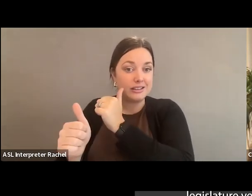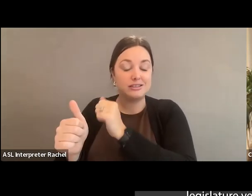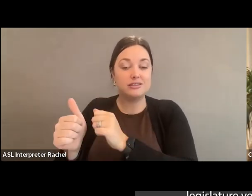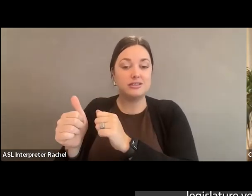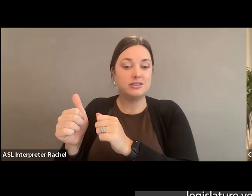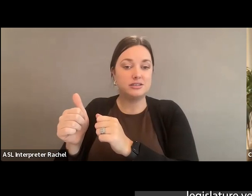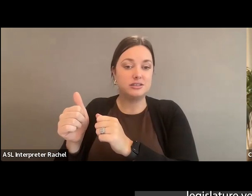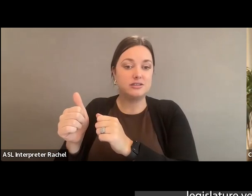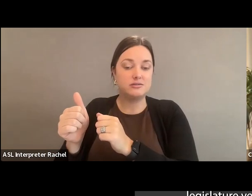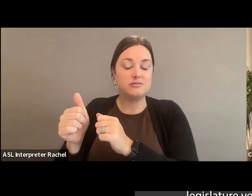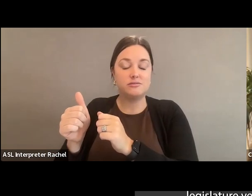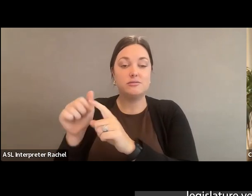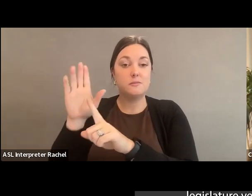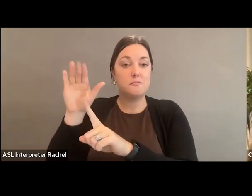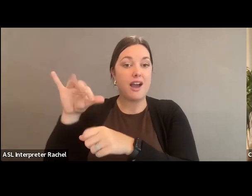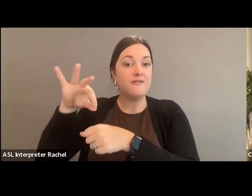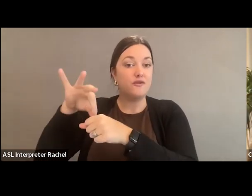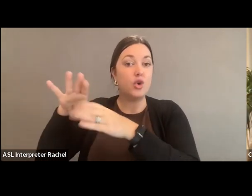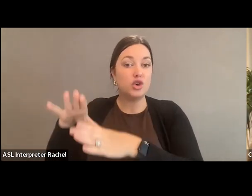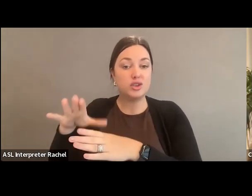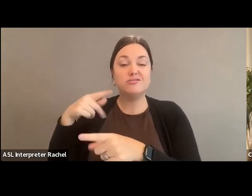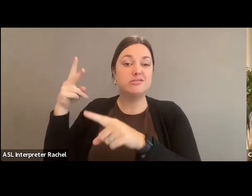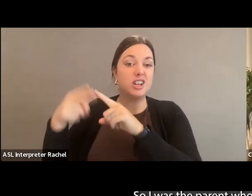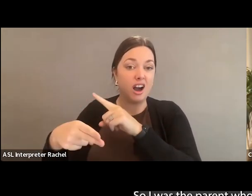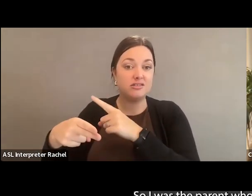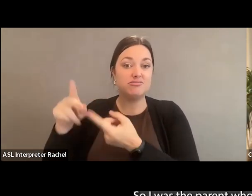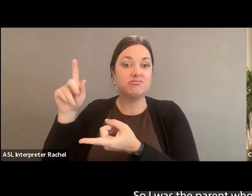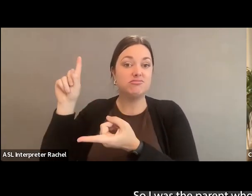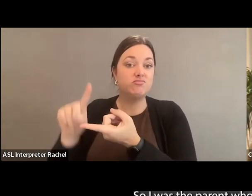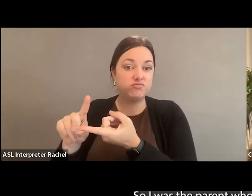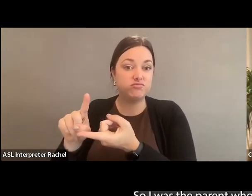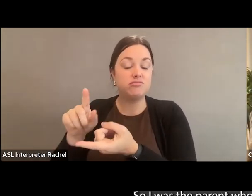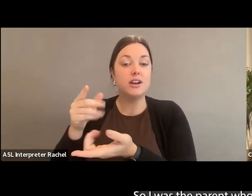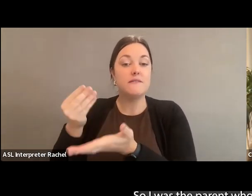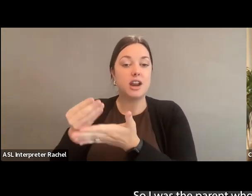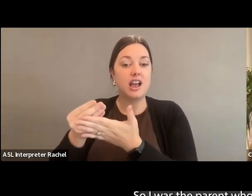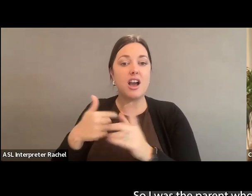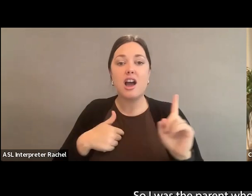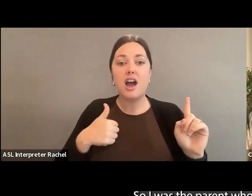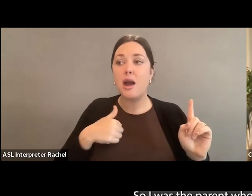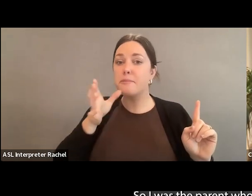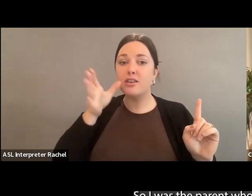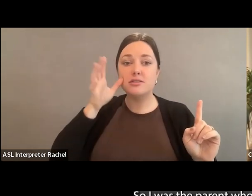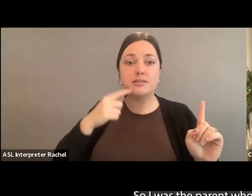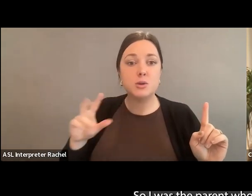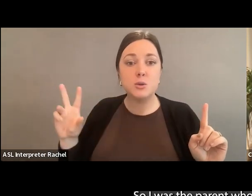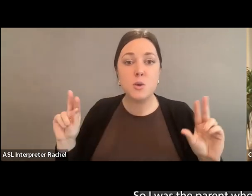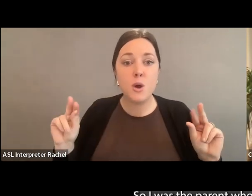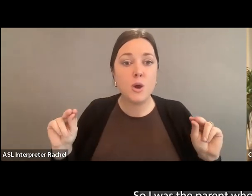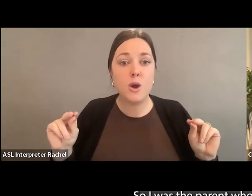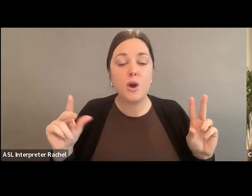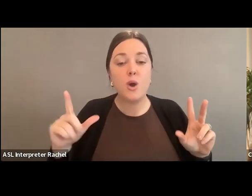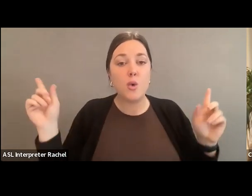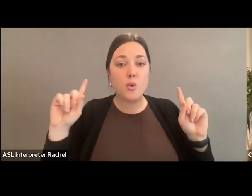ago, or an initiative passed by the voters years ago that cut funding to school. So I was the parent who was saying, where is the